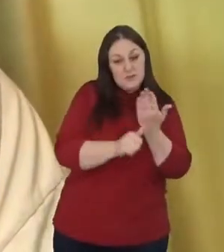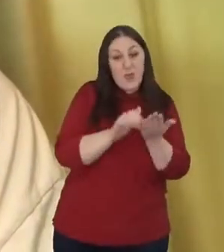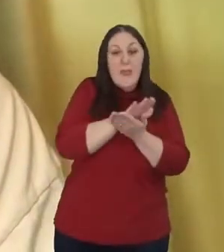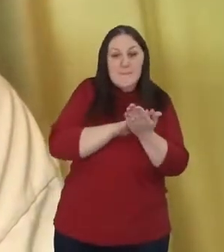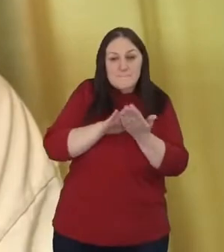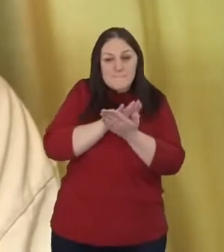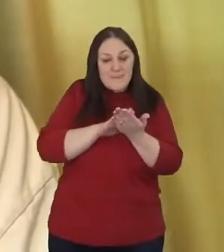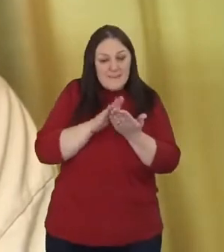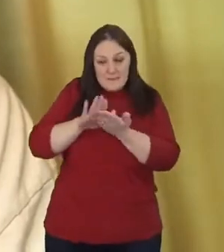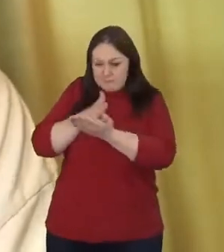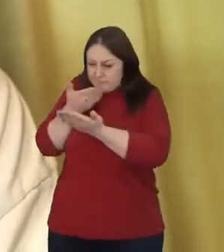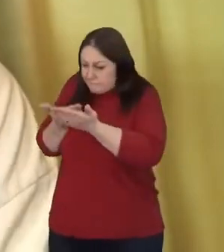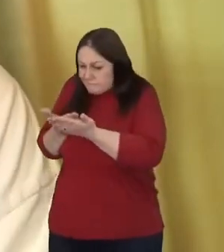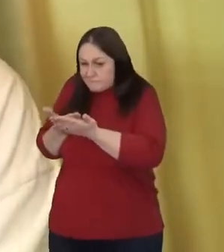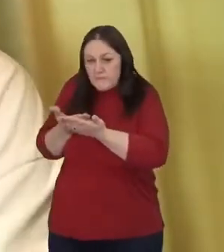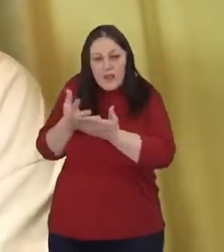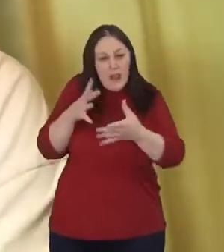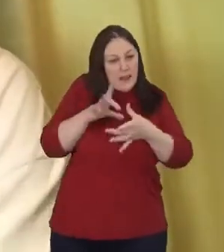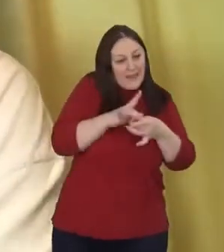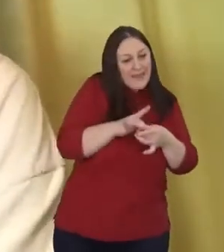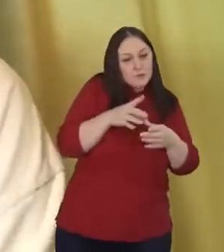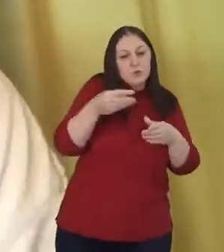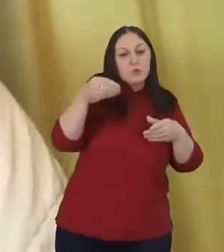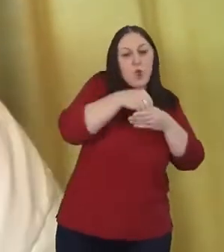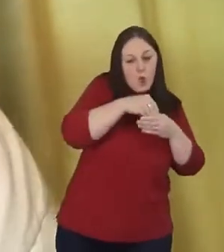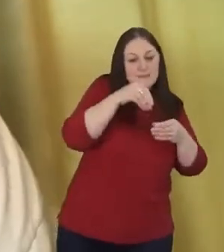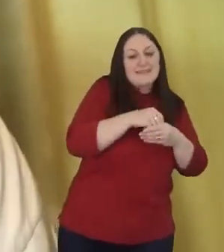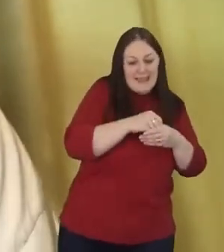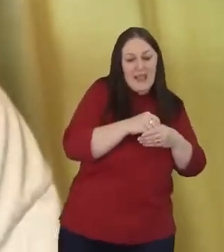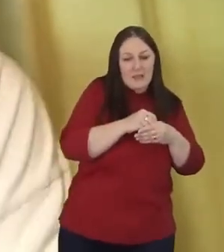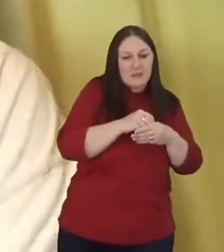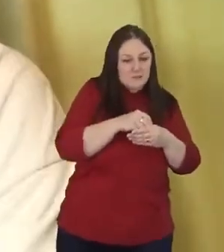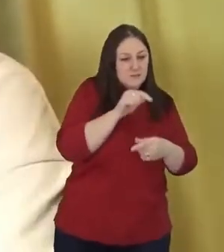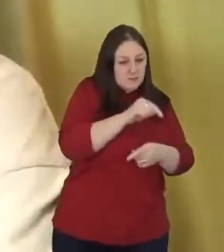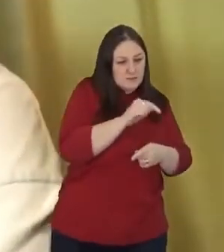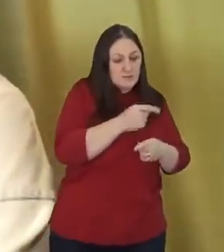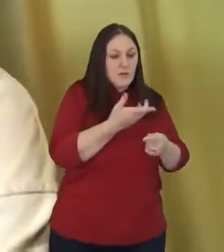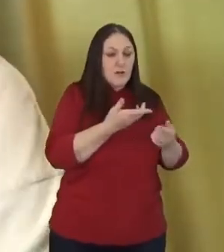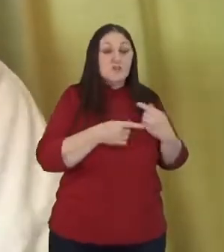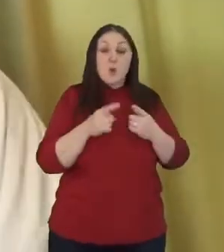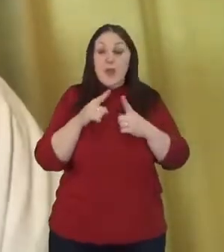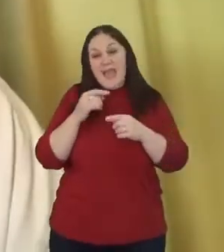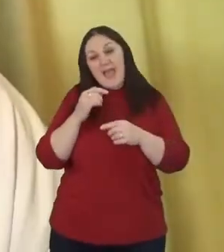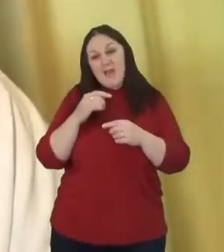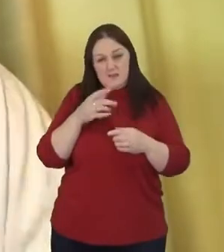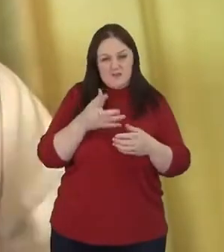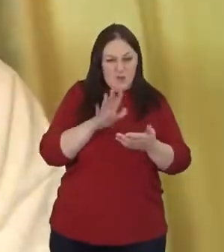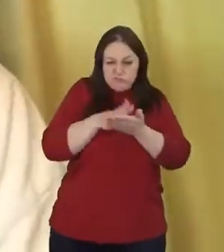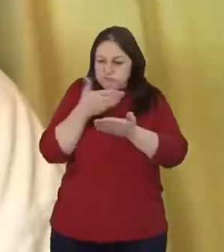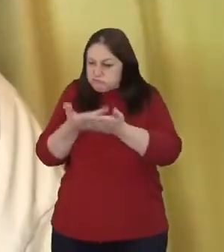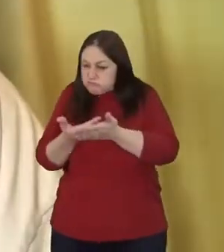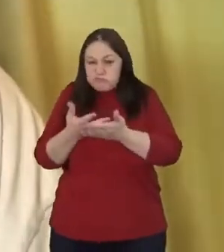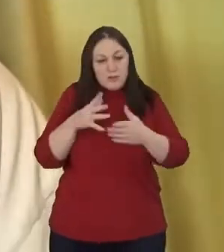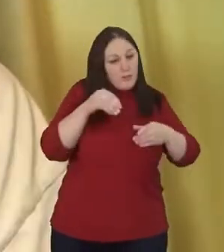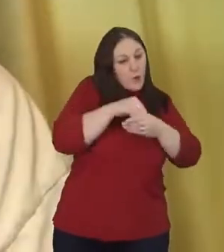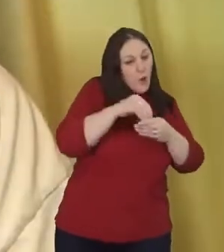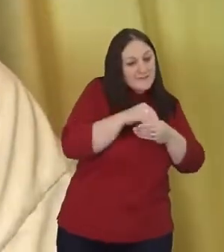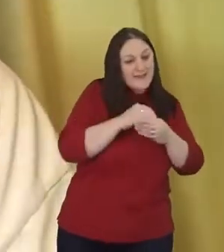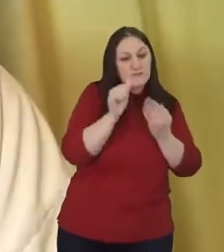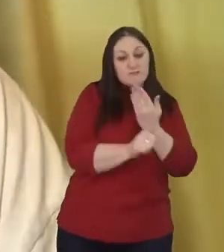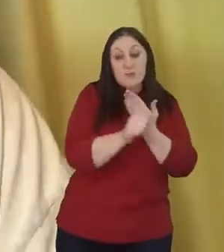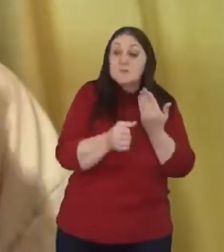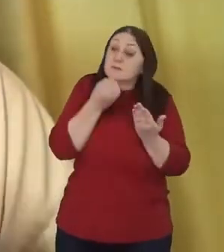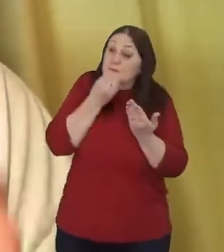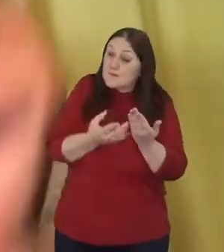that, um, to read the Bible in the context that it was written. And exegeting scripture is beautiful. But Ray Bakke says, we